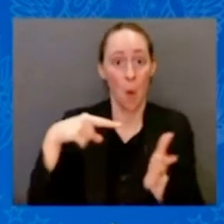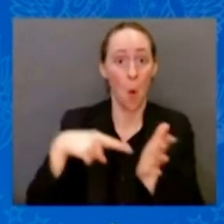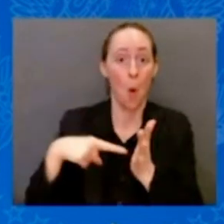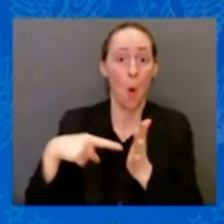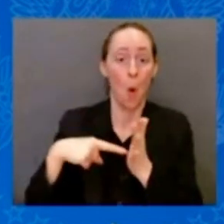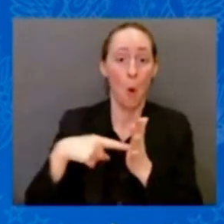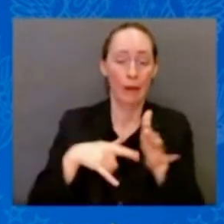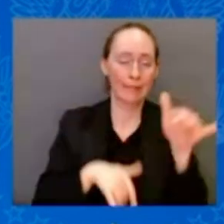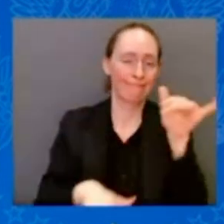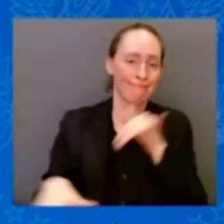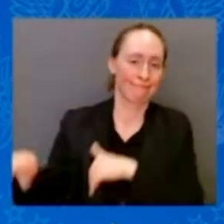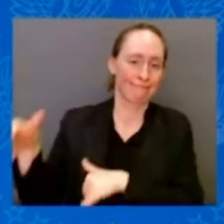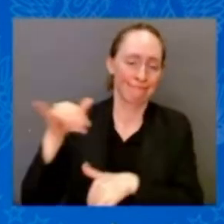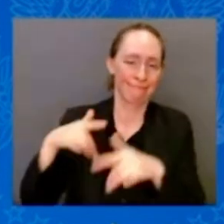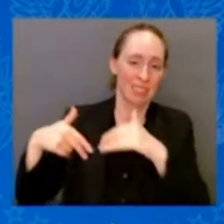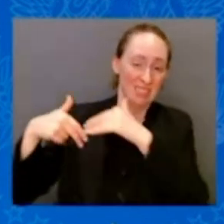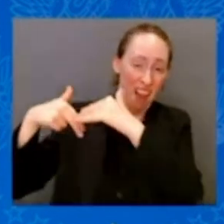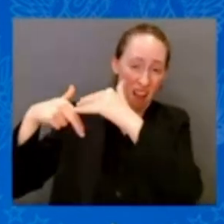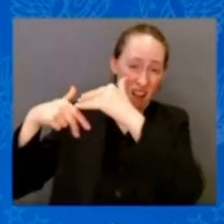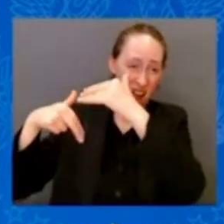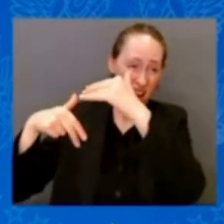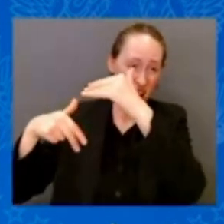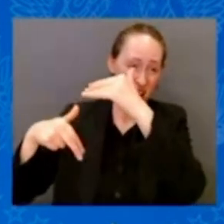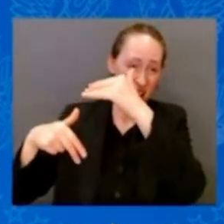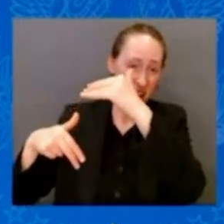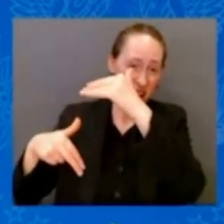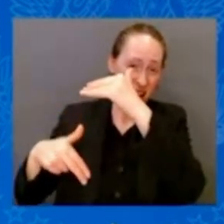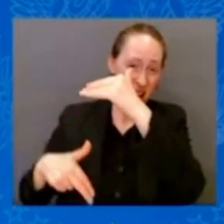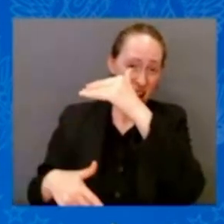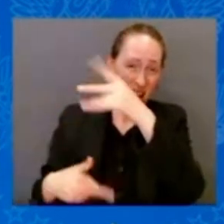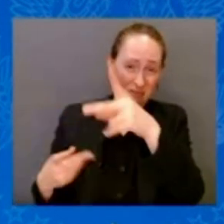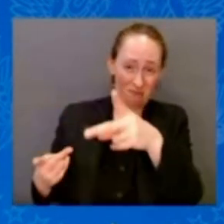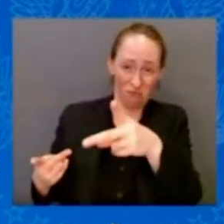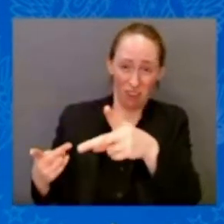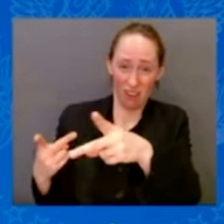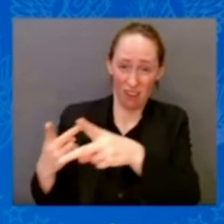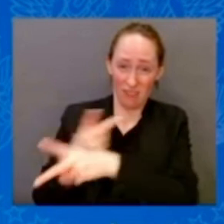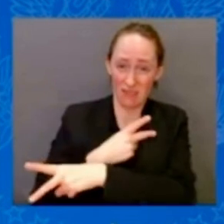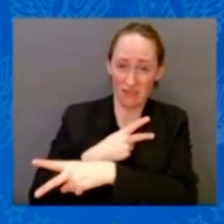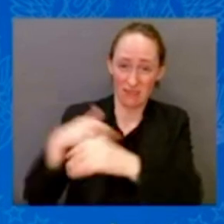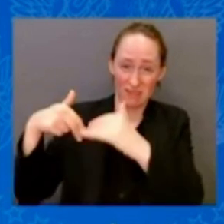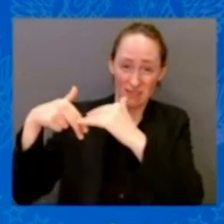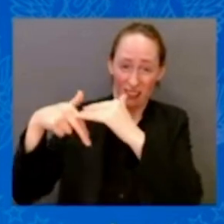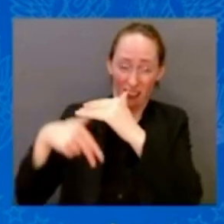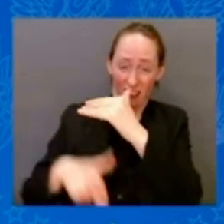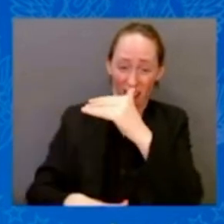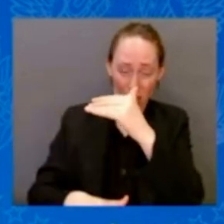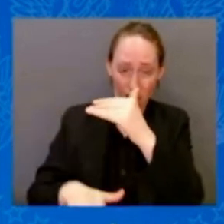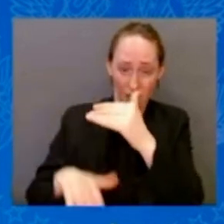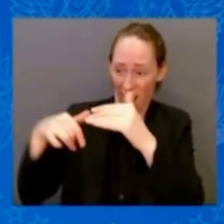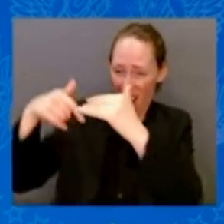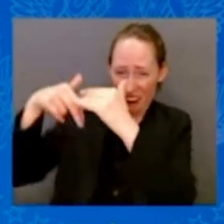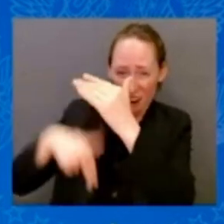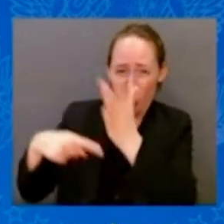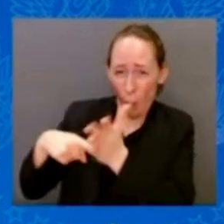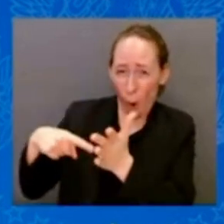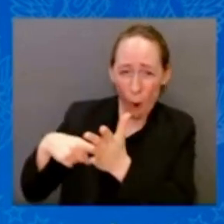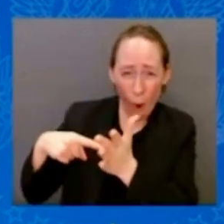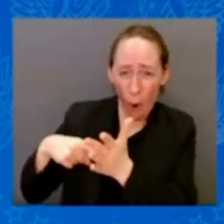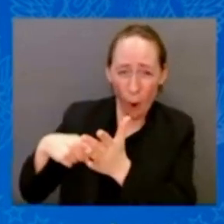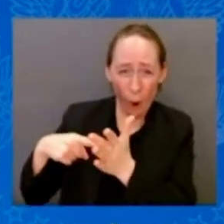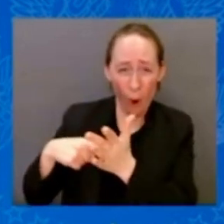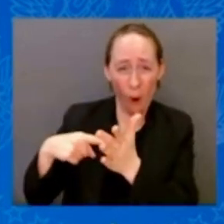every penny owed since the inception of this nation and the interest rates that followed. Okay? That's what it is.